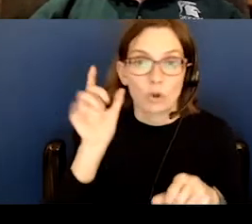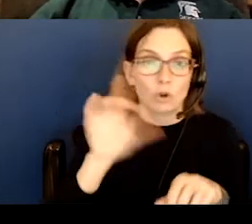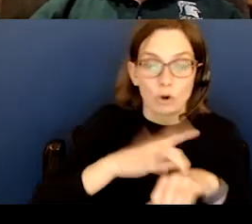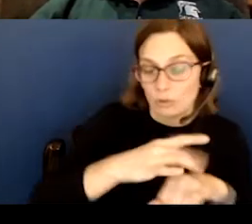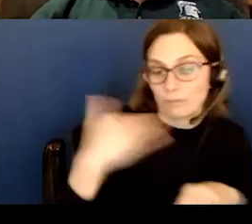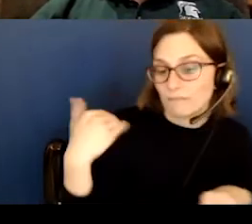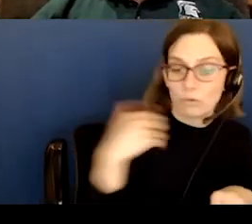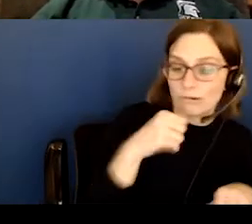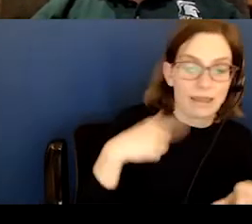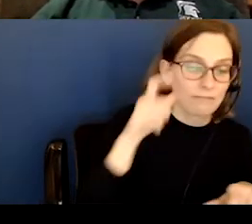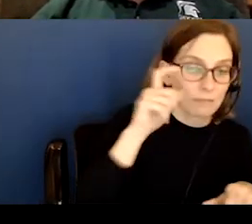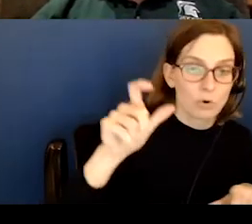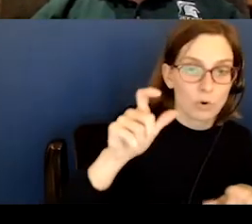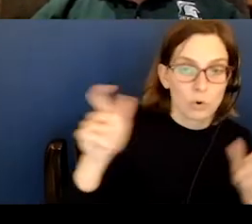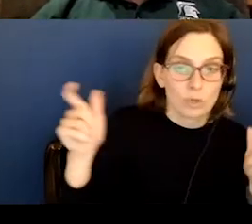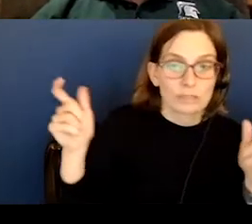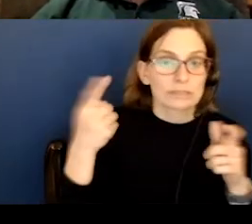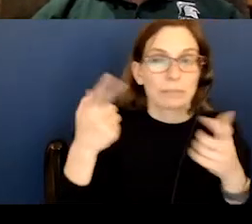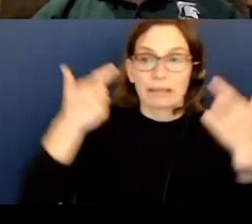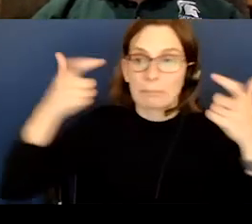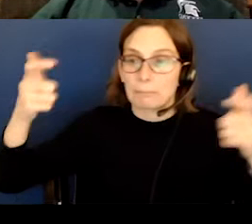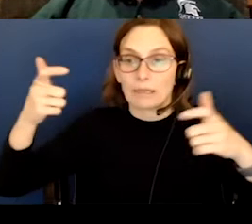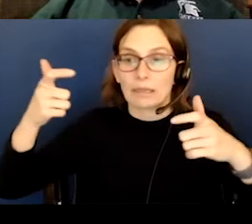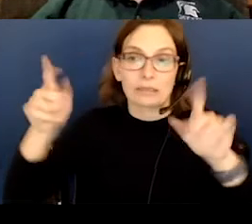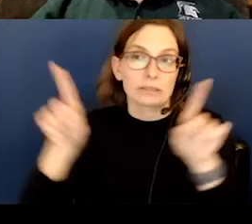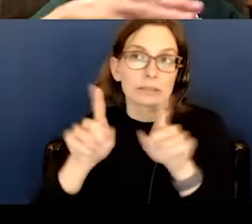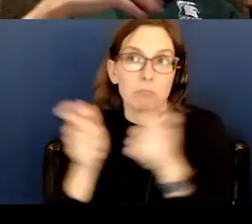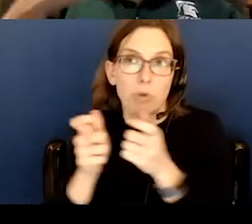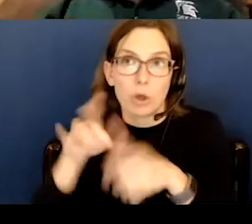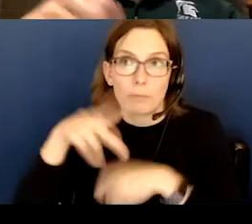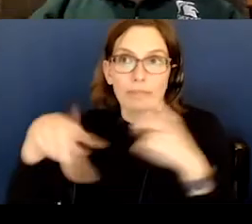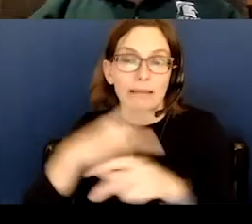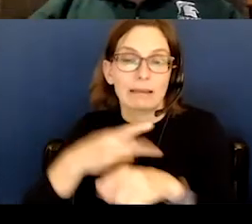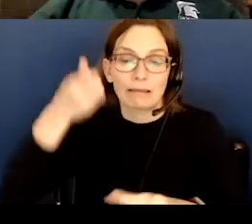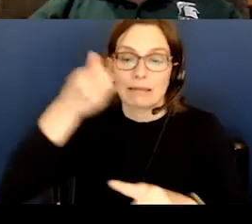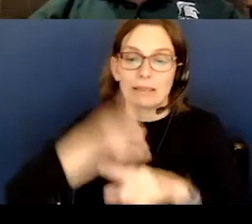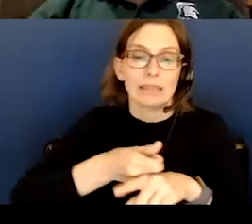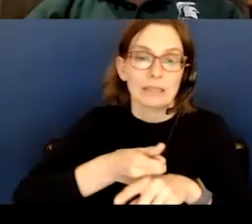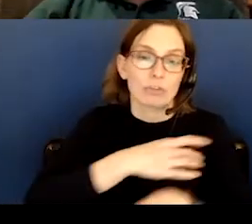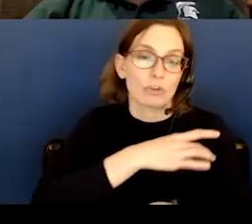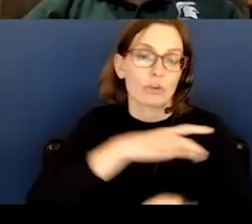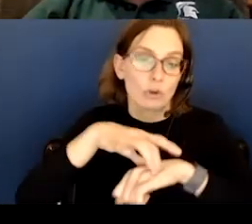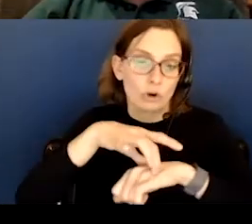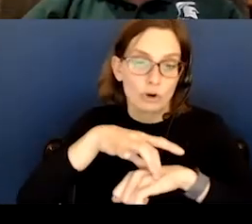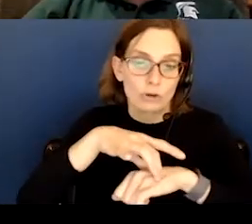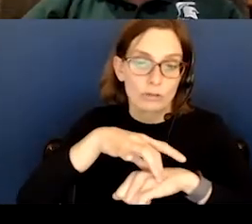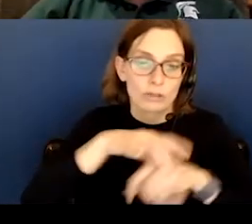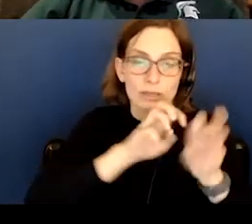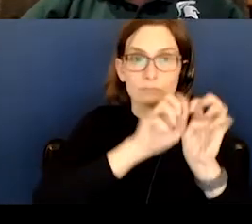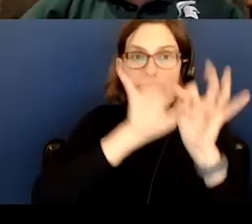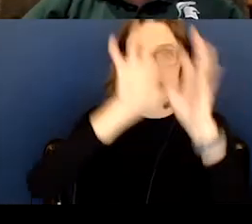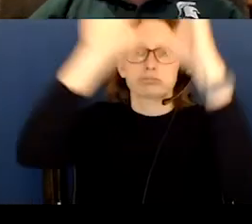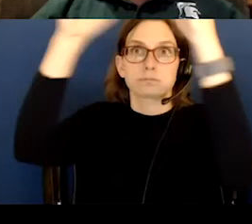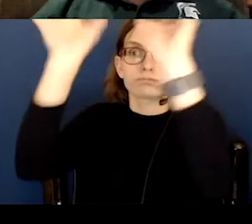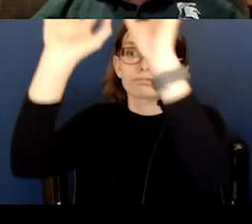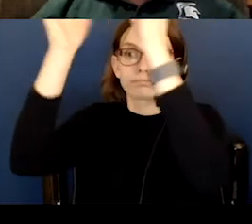planet or very large object hit the earth, sprayed out a lot of material, which coalesced to form the moon. And this